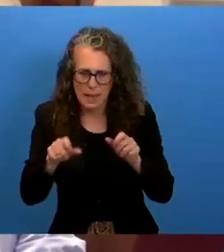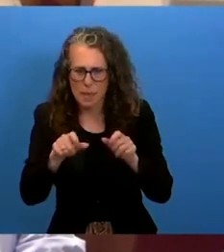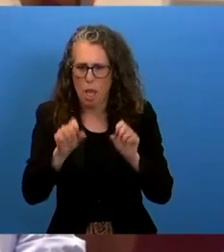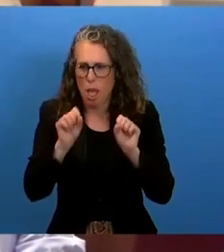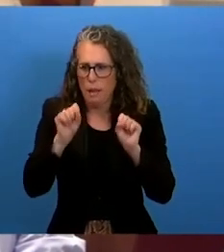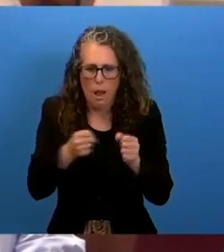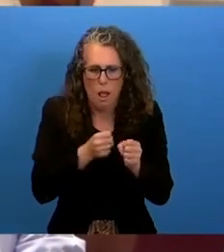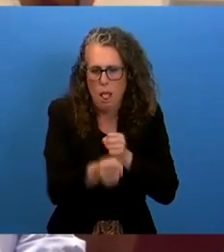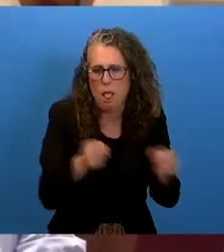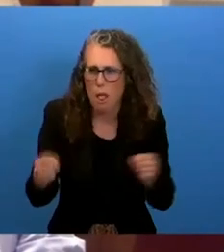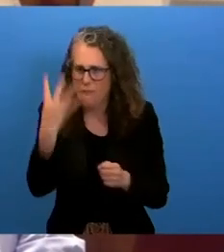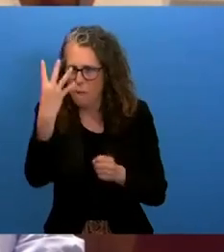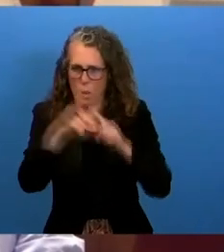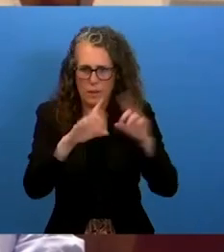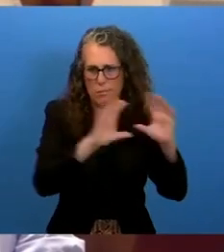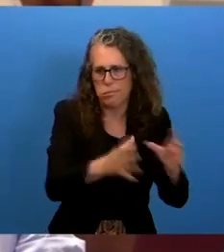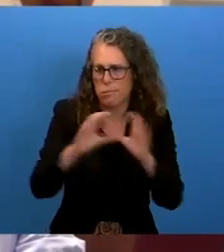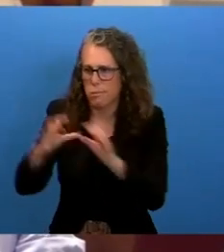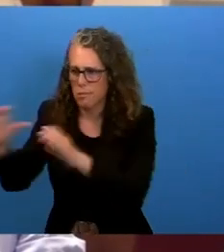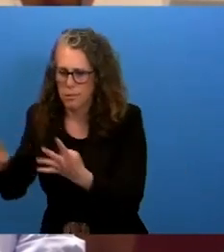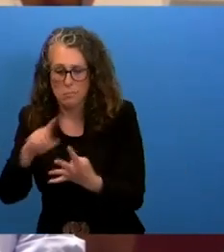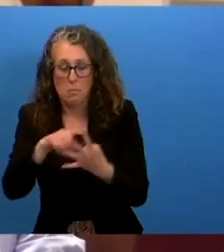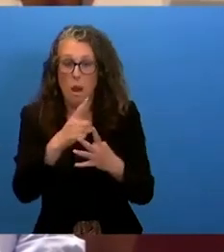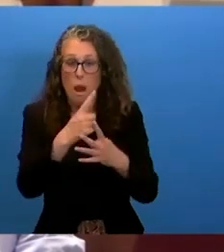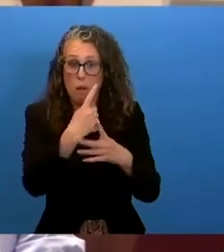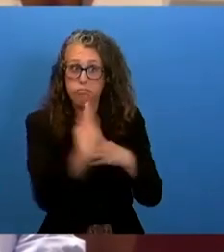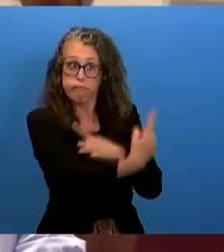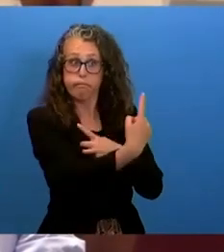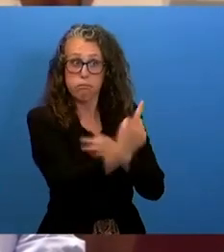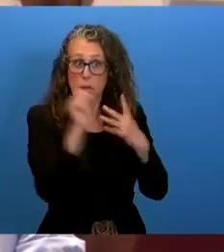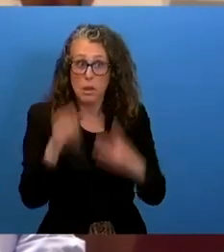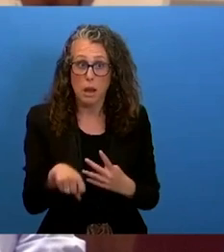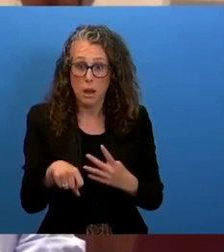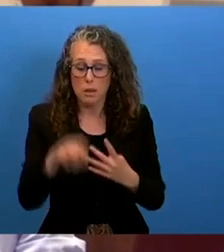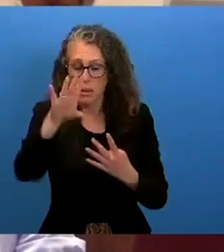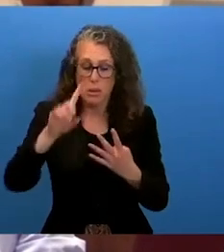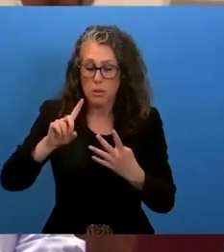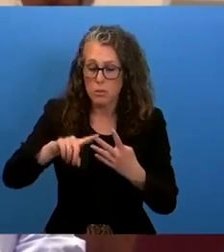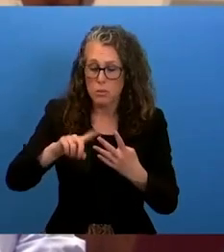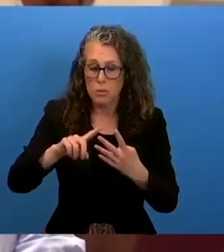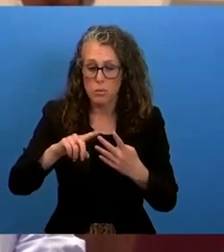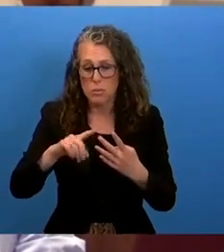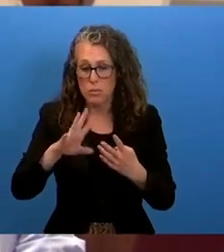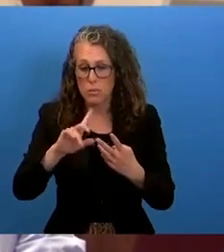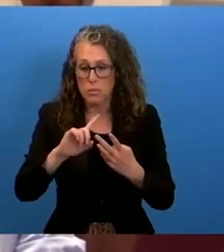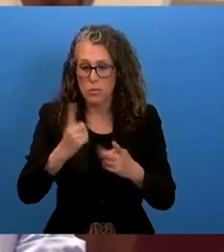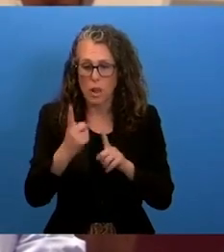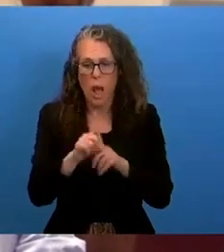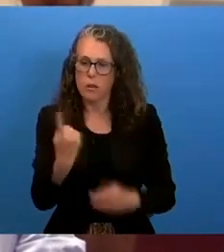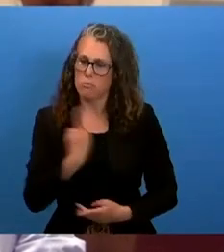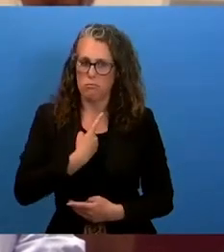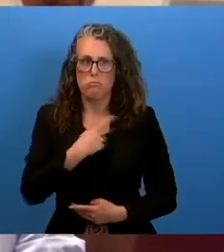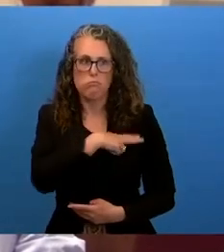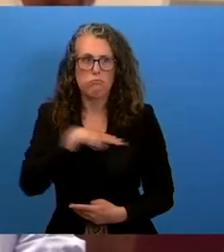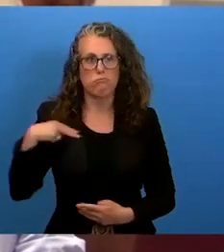namely they might be in a situation of independence, they might have autonomous status, they might